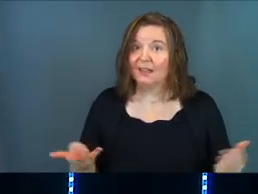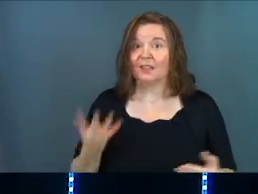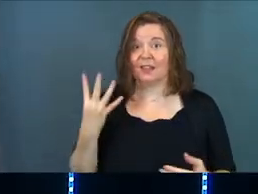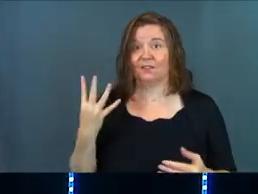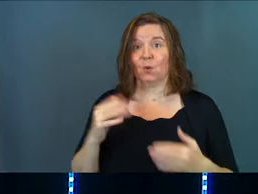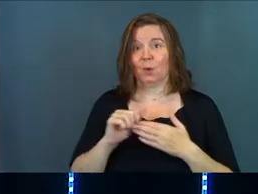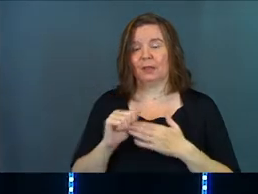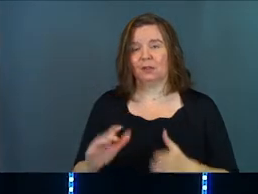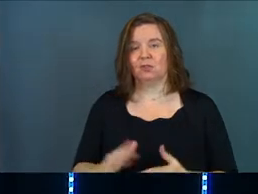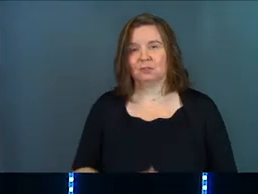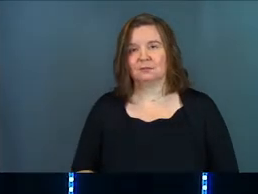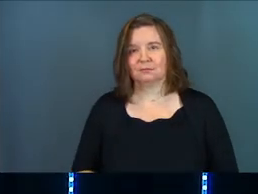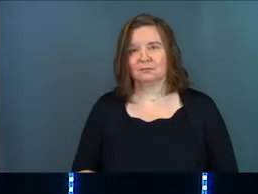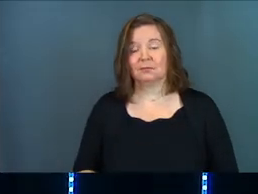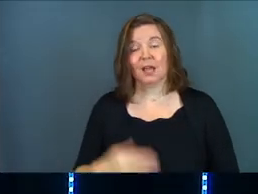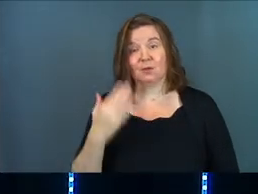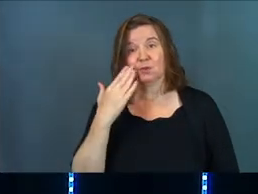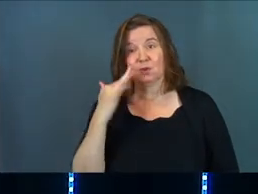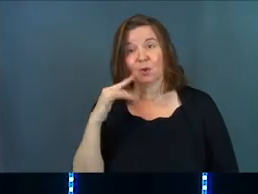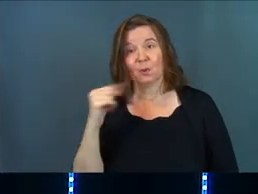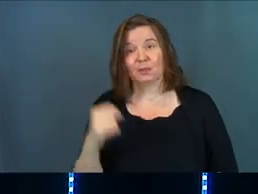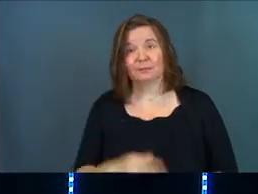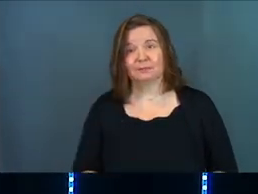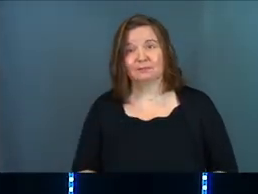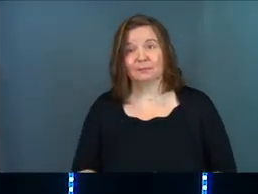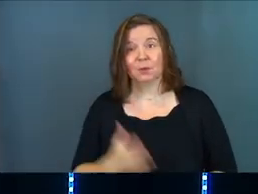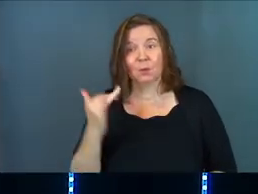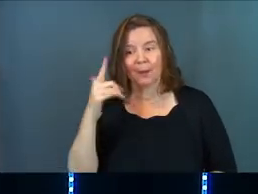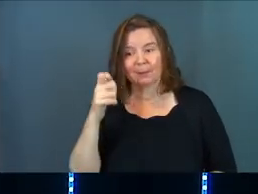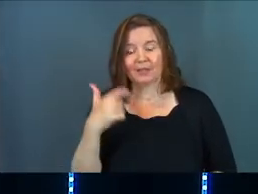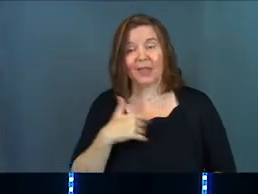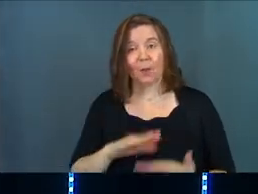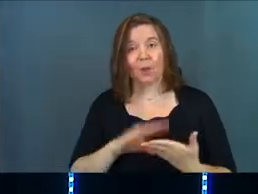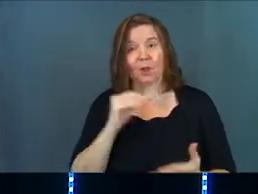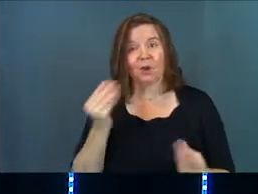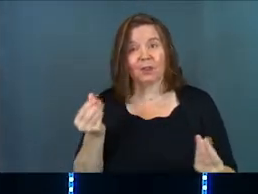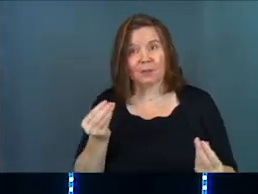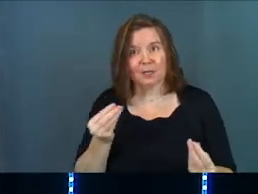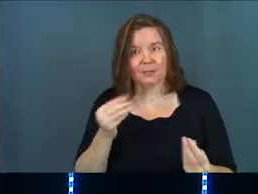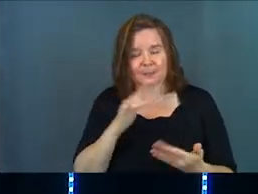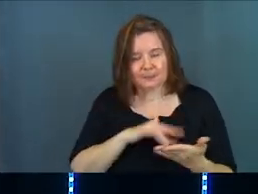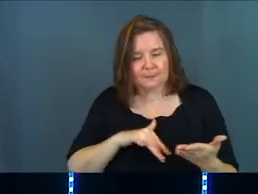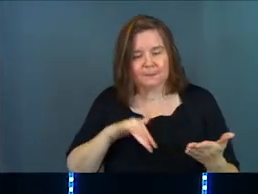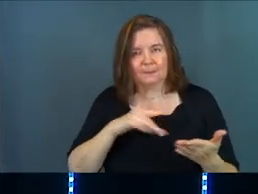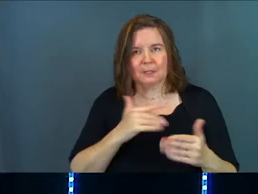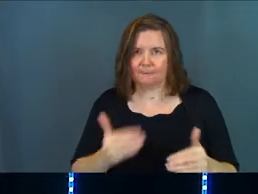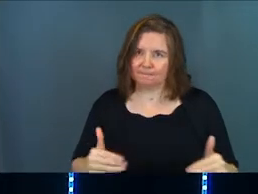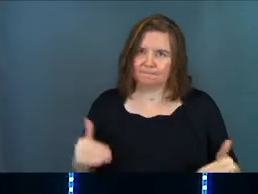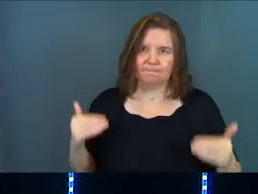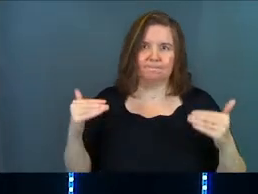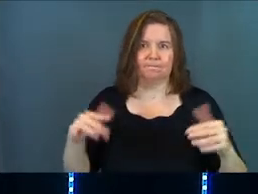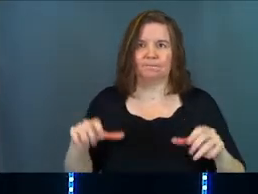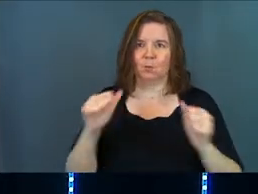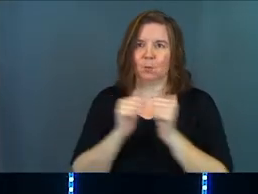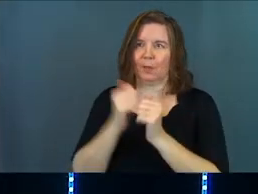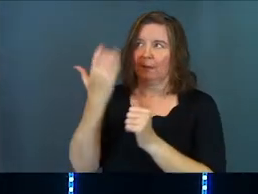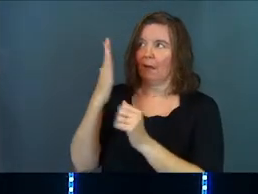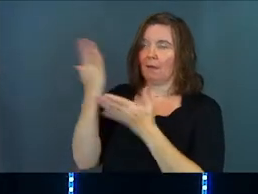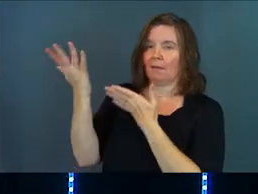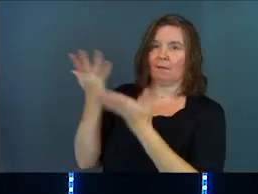four leaders. And you all know it. Because they're going to learn the material. They've taken this big step forward with God.